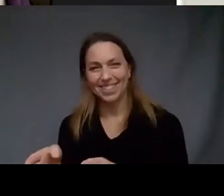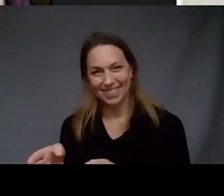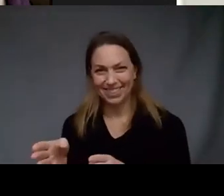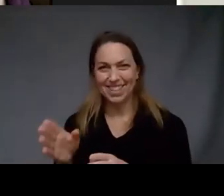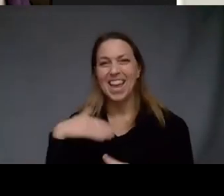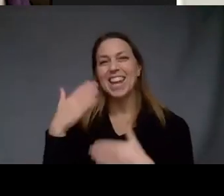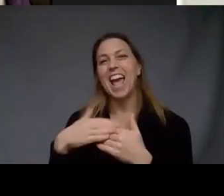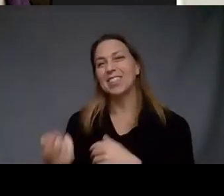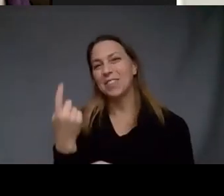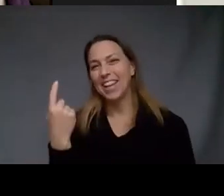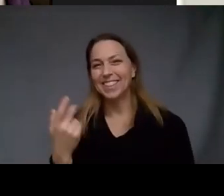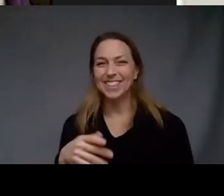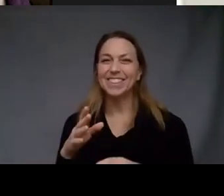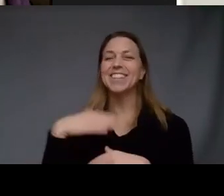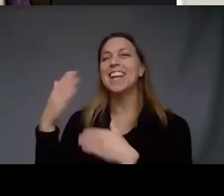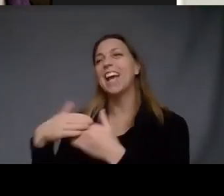what's the word I'm a very